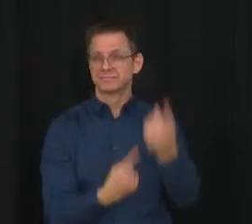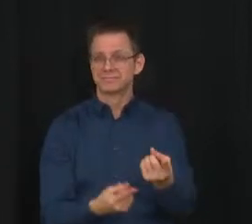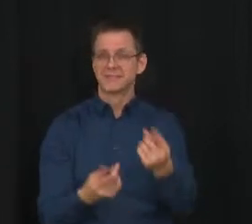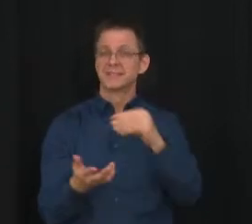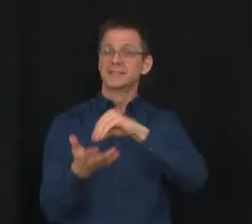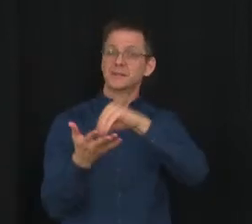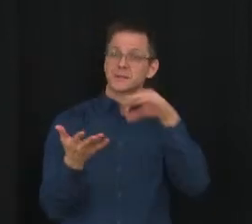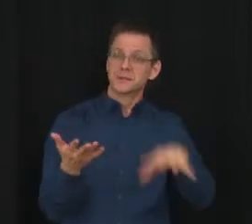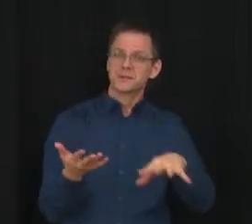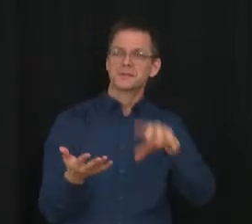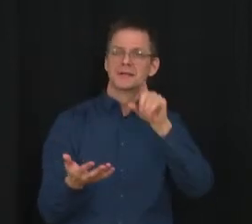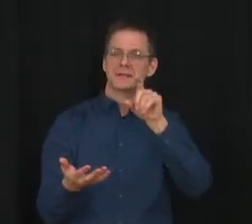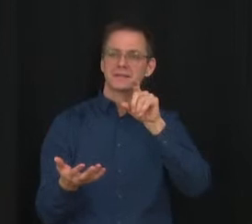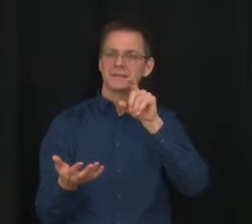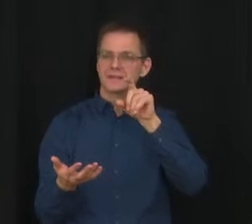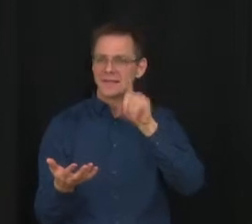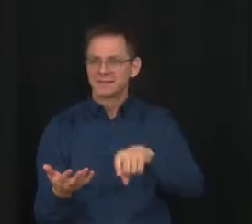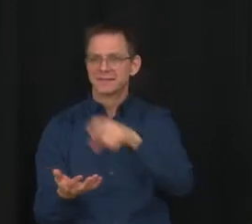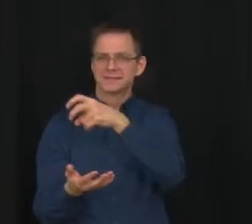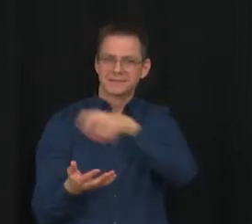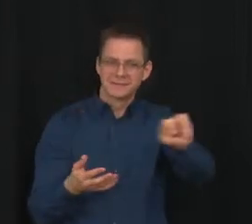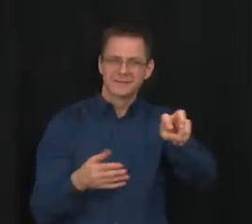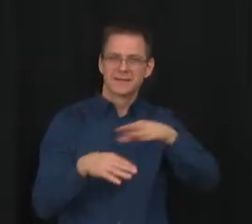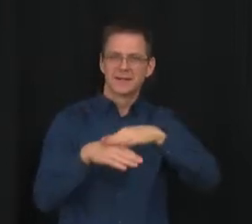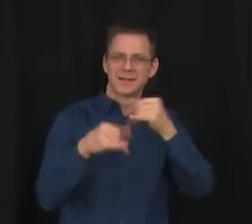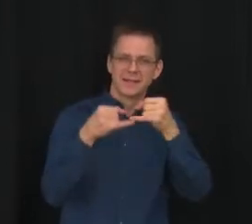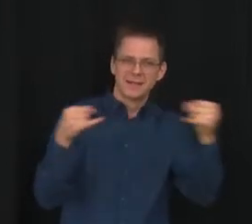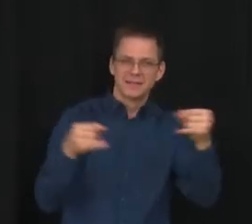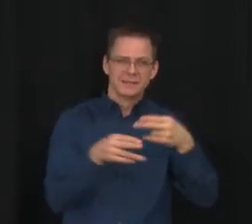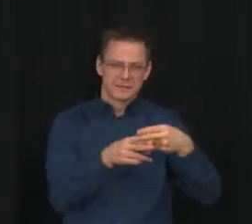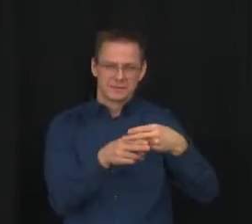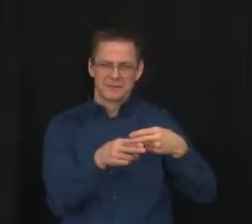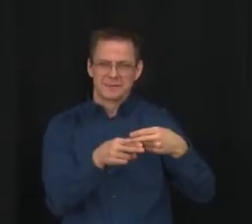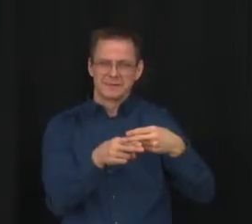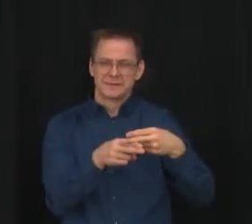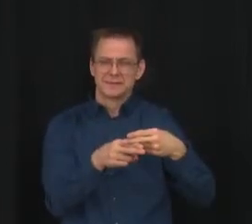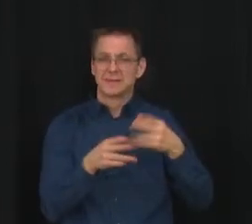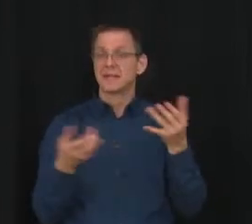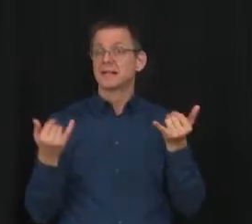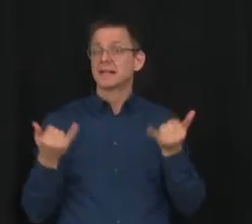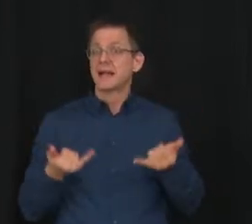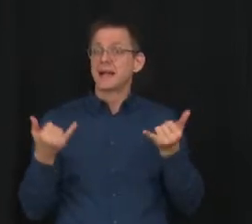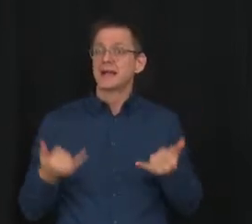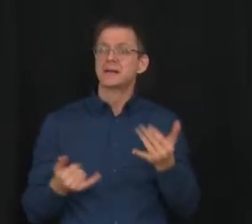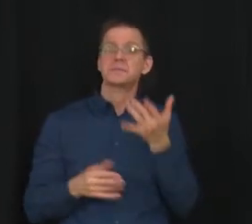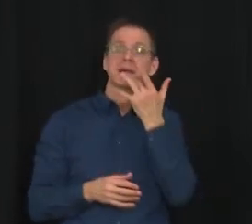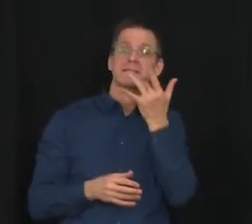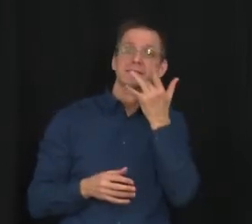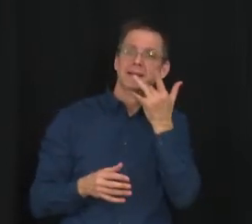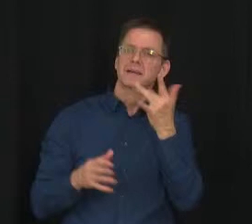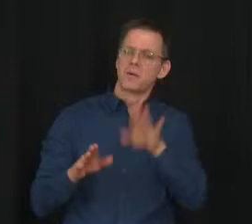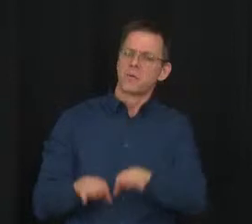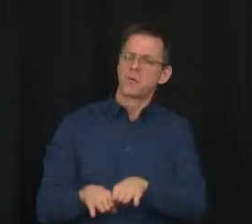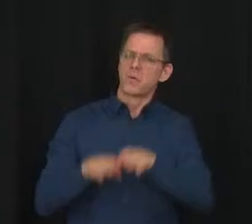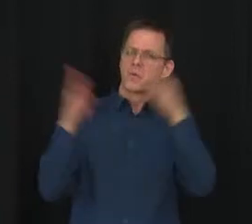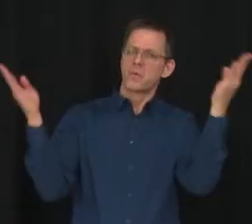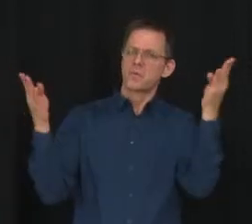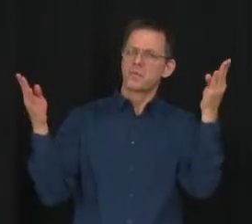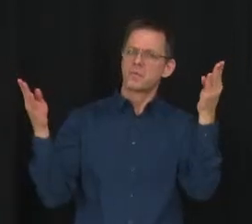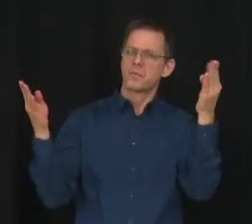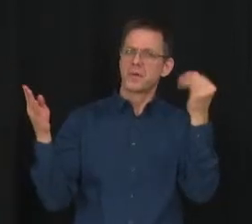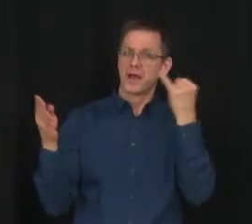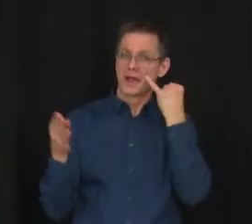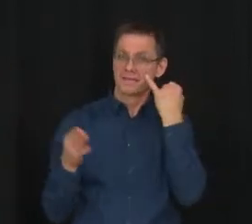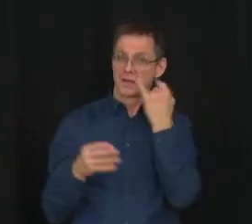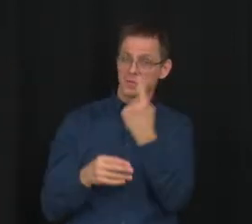ability to use local and targeted measures where they're most appropriate, rather than depriving all students across the province of the opportunity